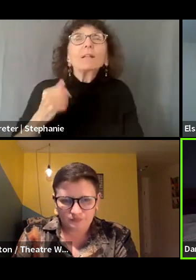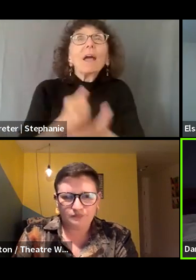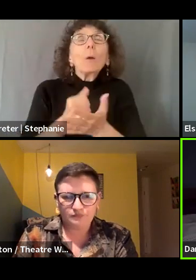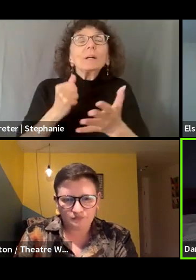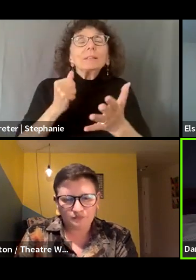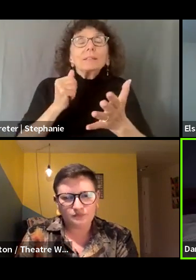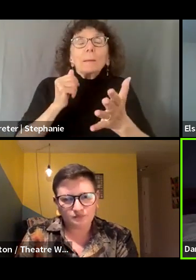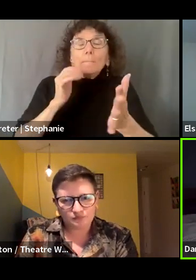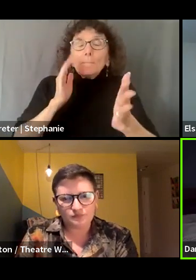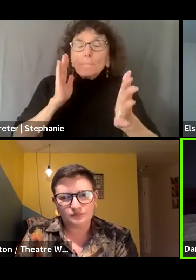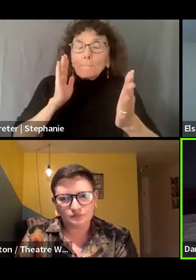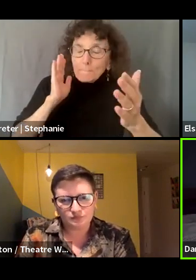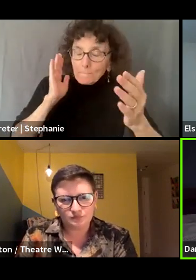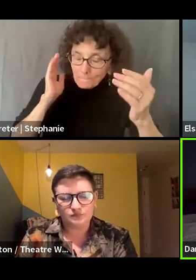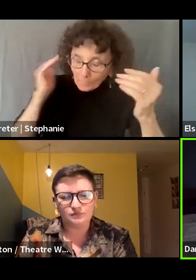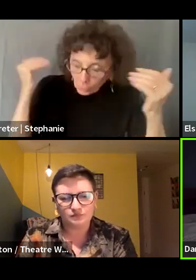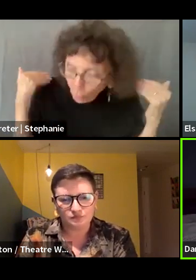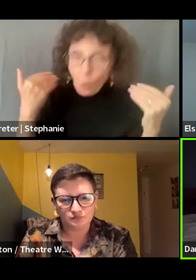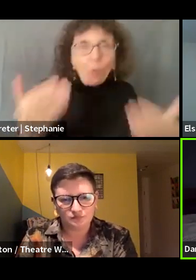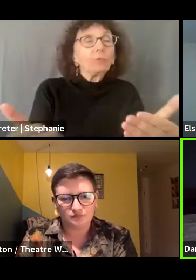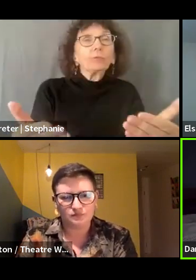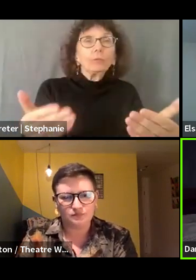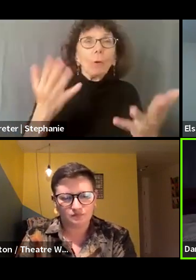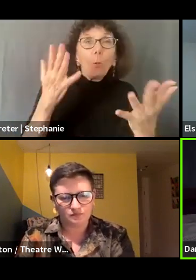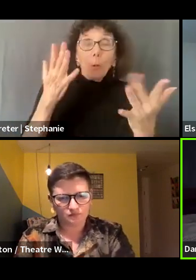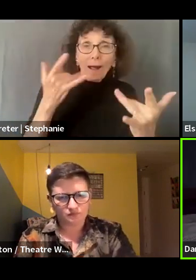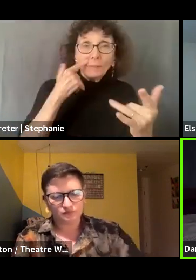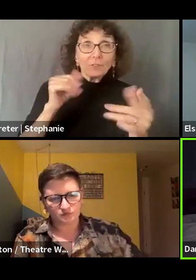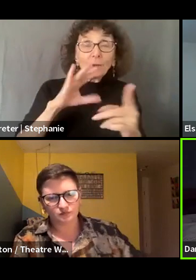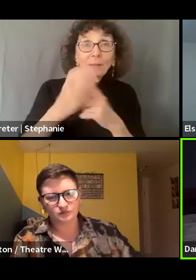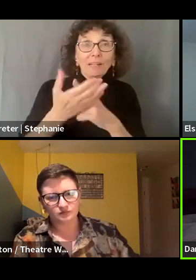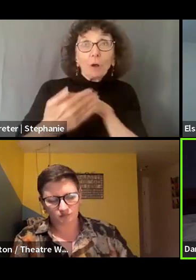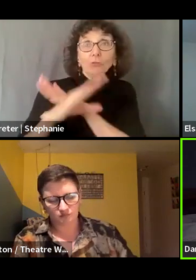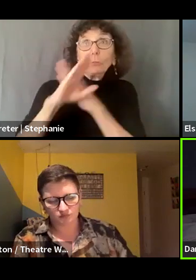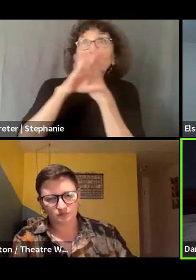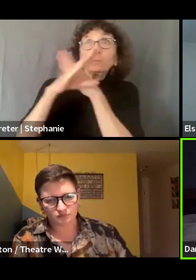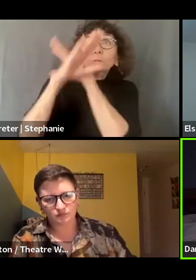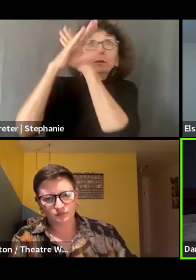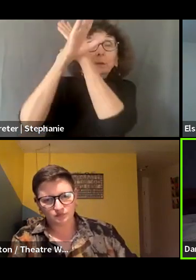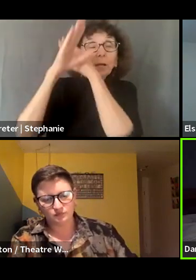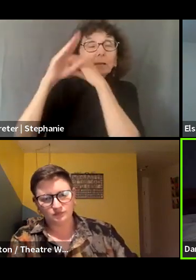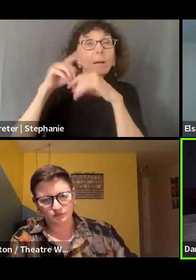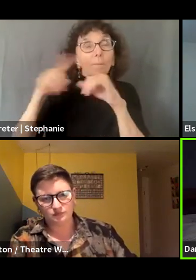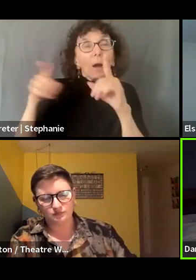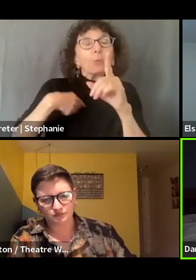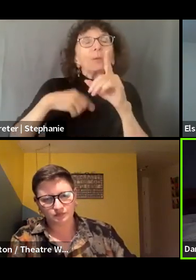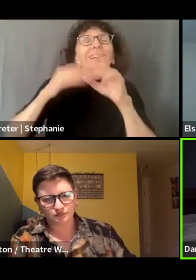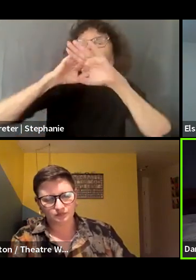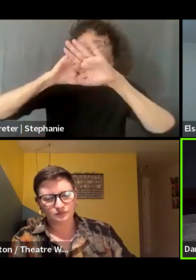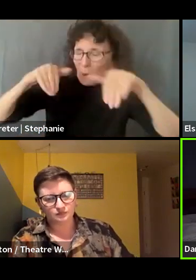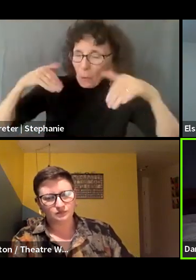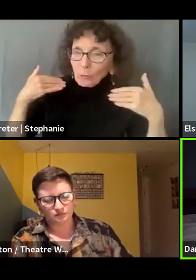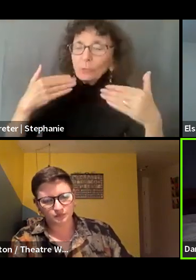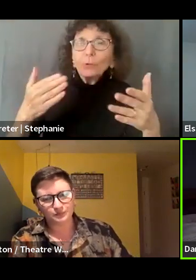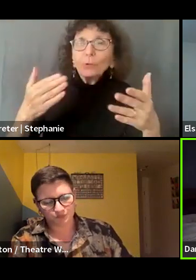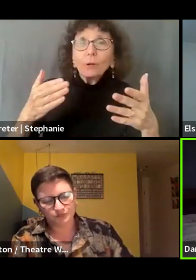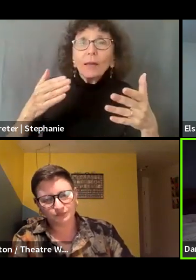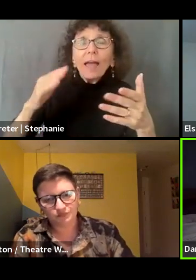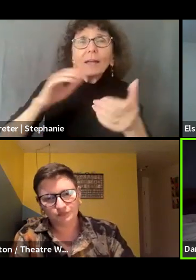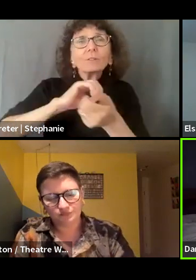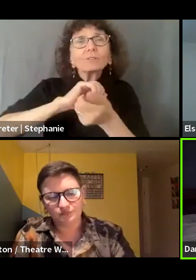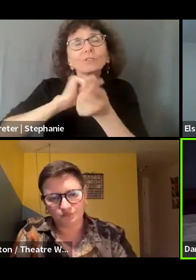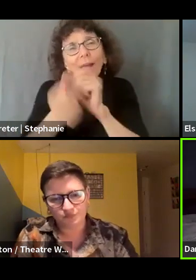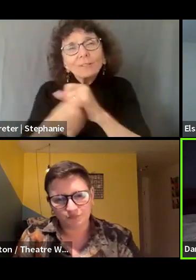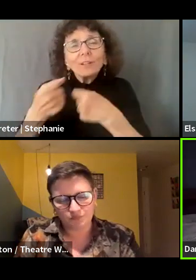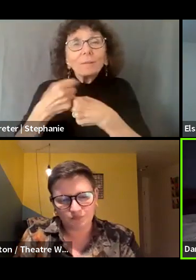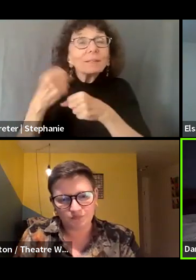challenges that get in the way of this stuff. And so that we can build towards something that ultimately will be better and will serve all of us. Not to say that it's